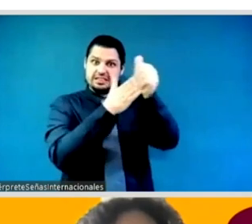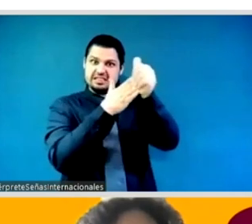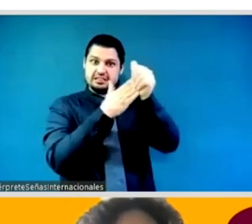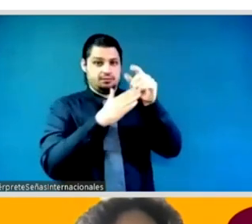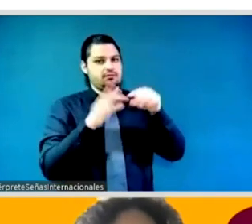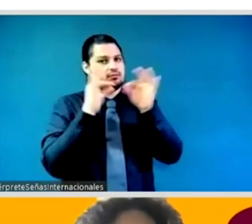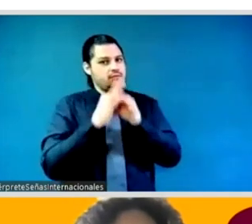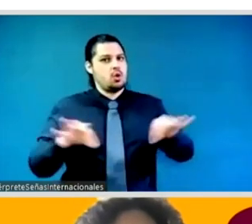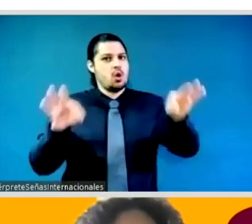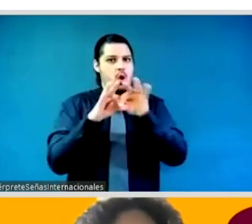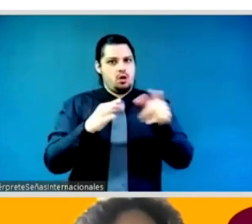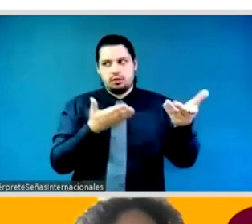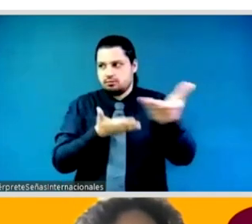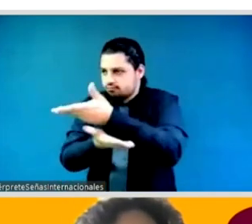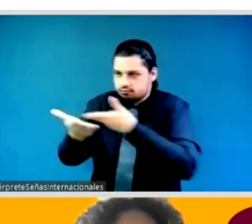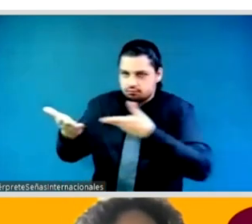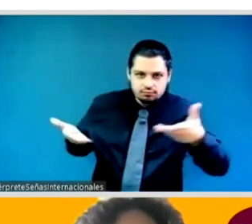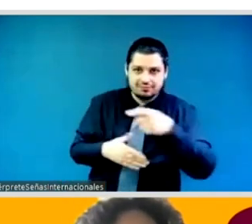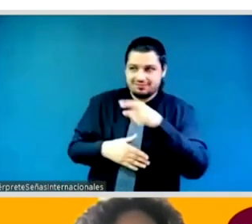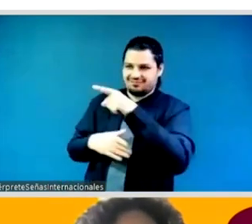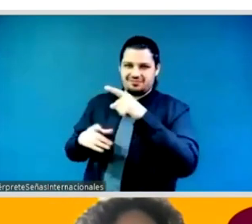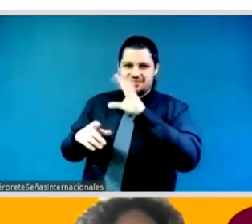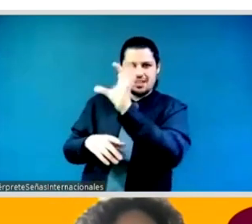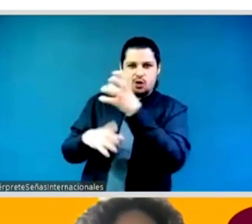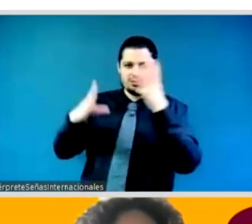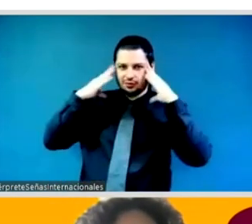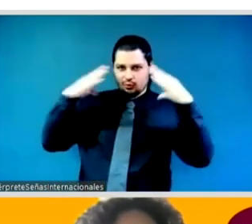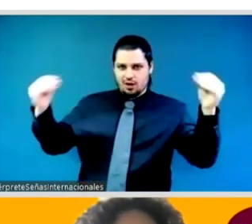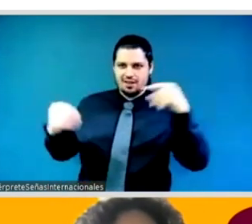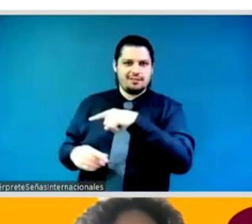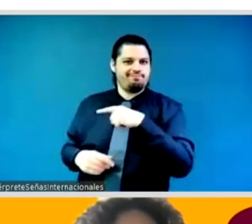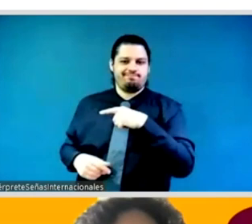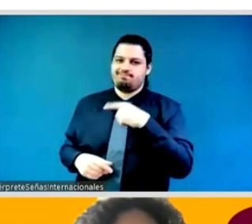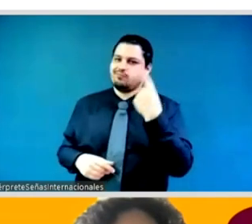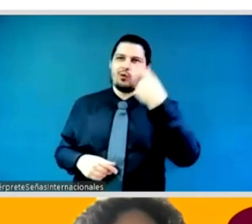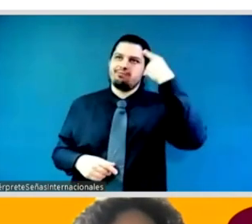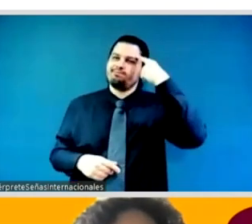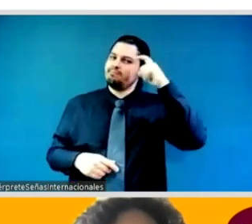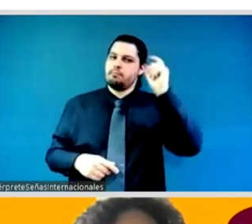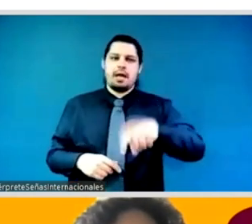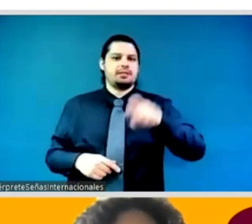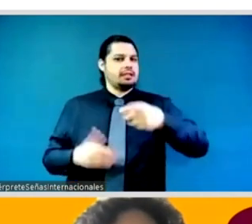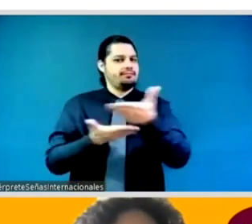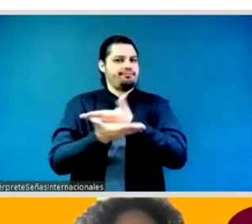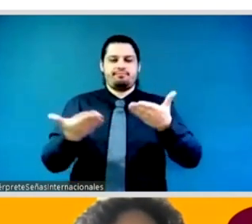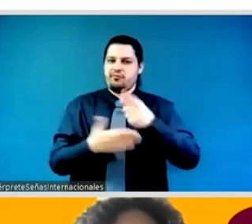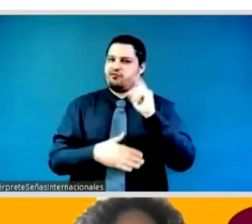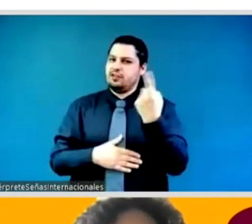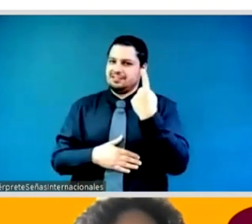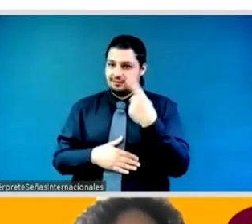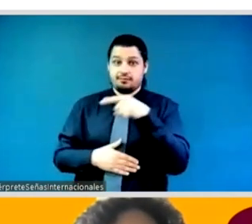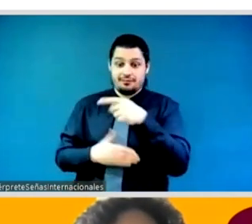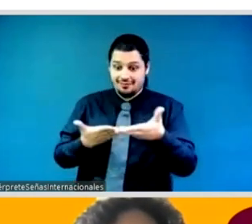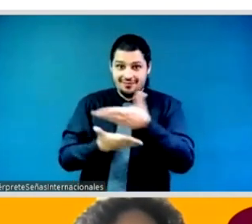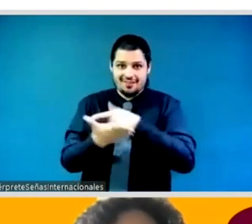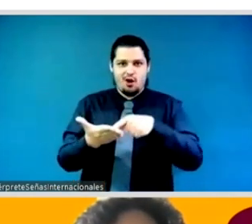you know to be multiplied a hundredfold to be upscaled because honestly we cannot achieve any of our goals if we keep